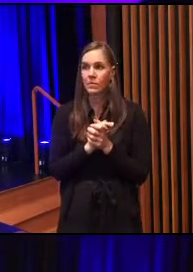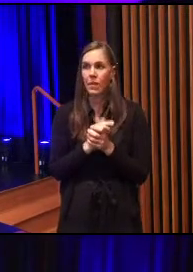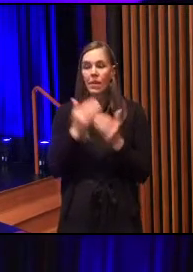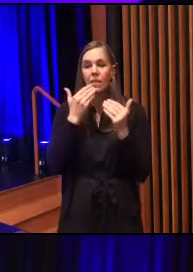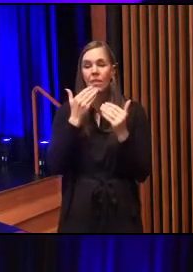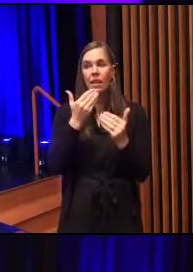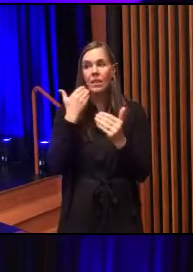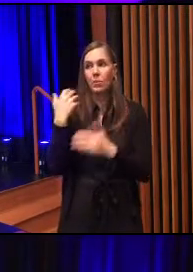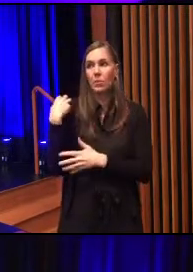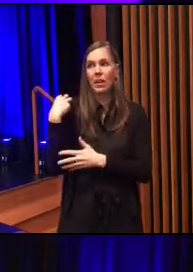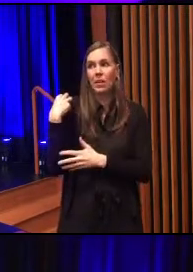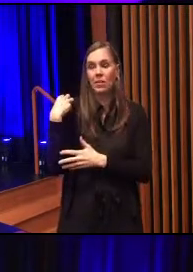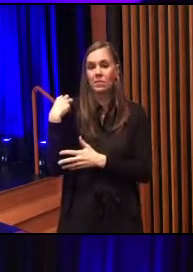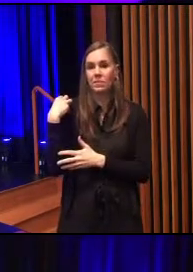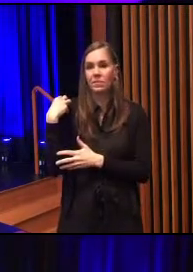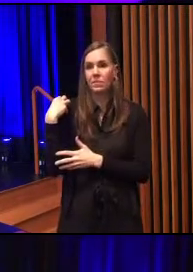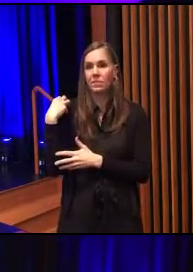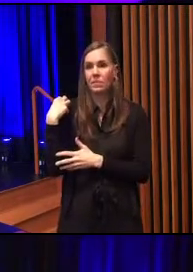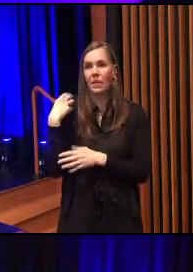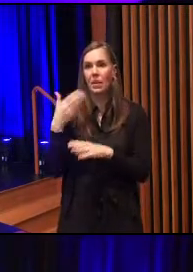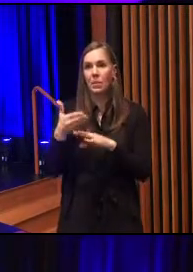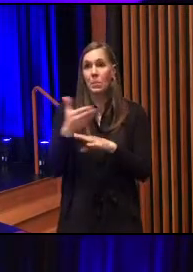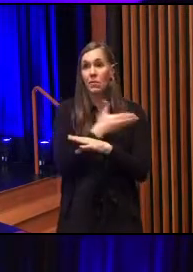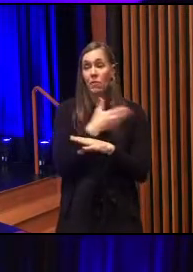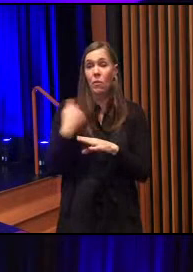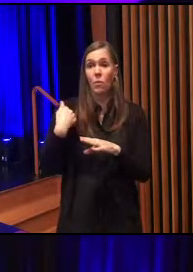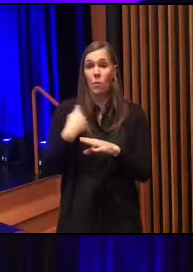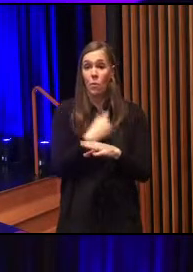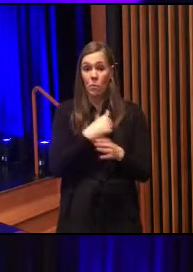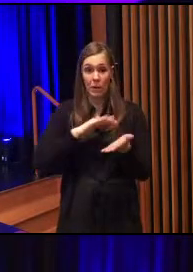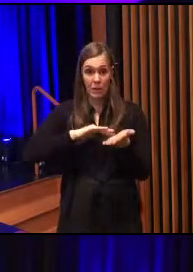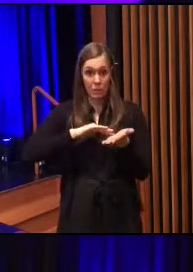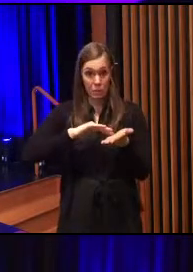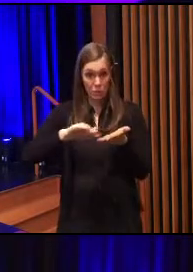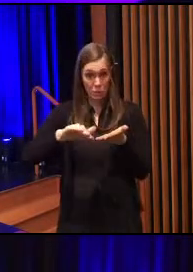Thank you, mayor. Just before we adjourn,